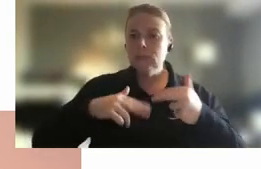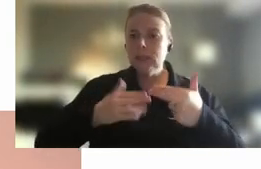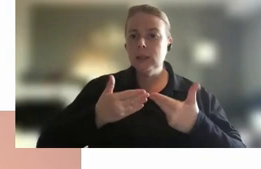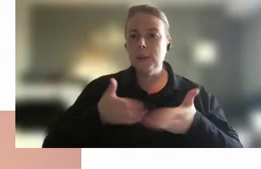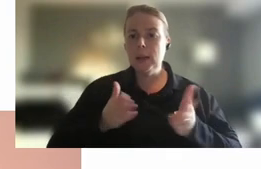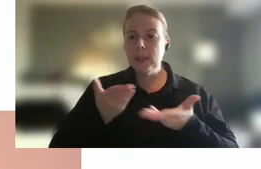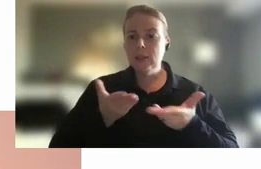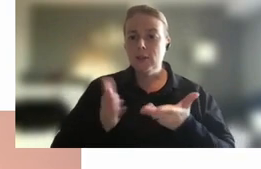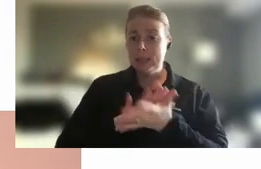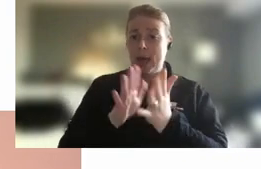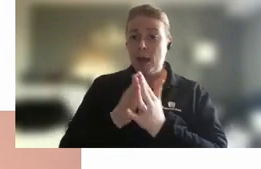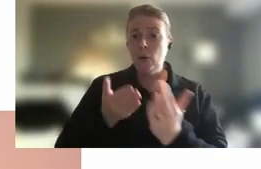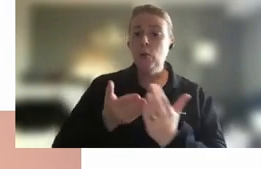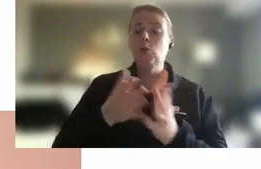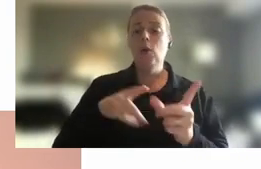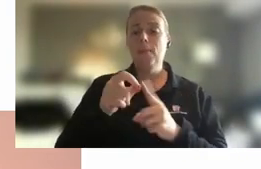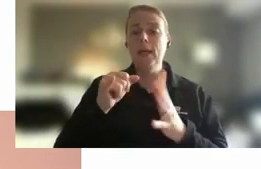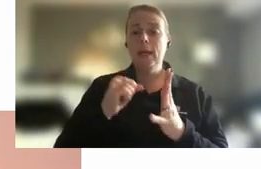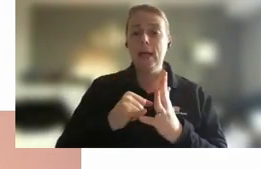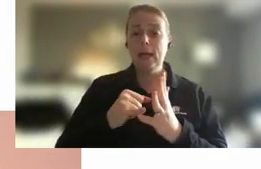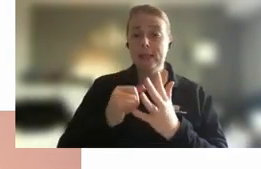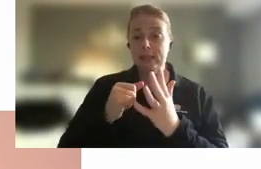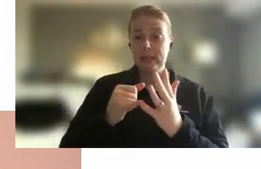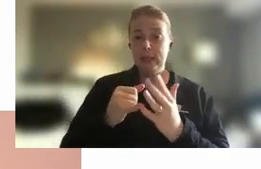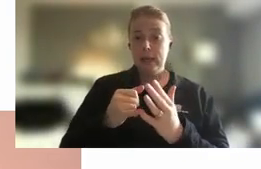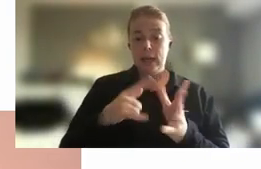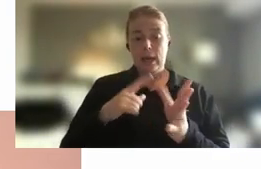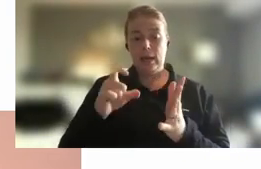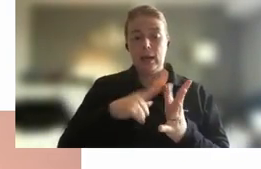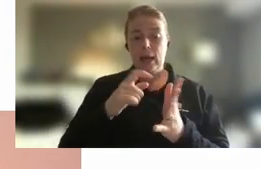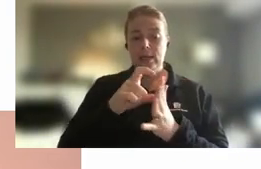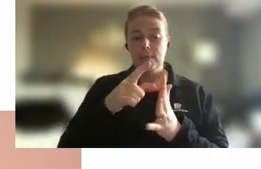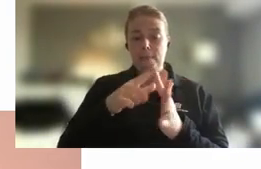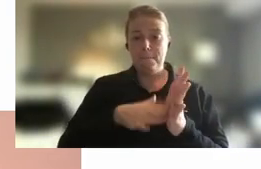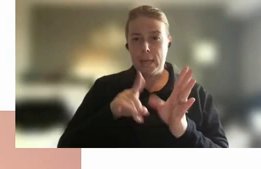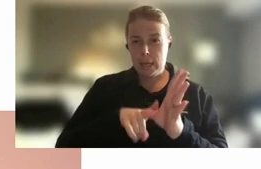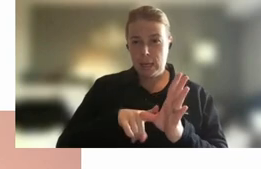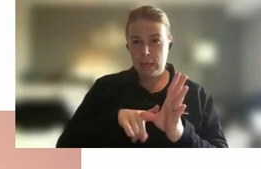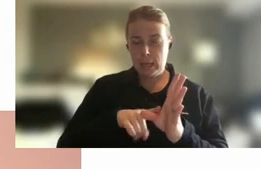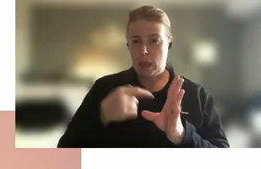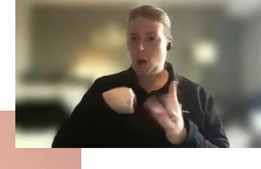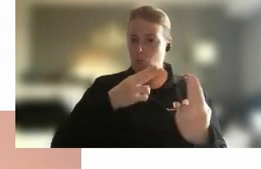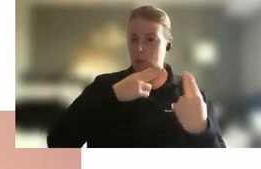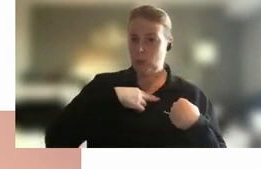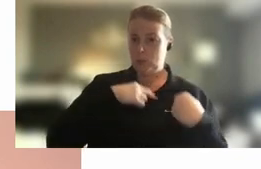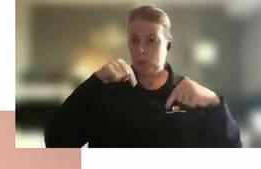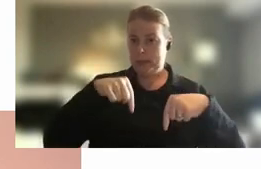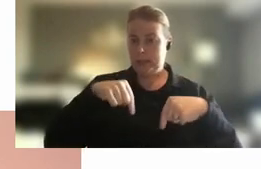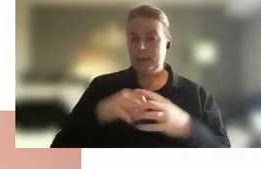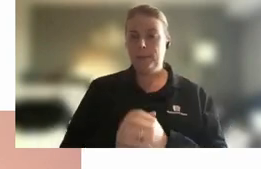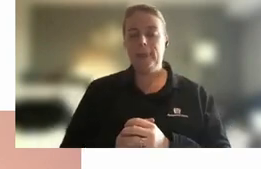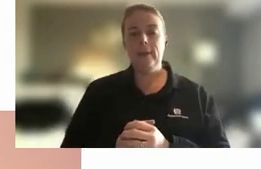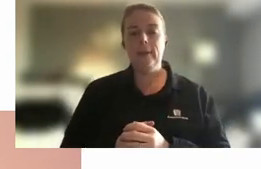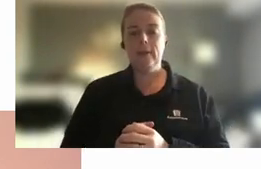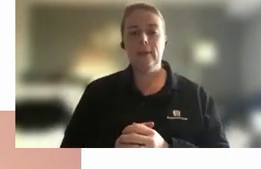academy which is a function that I have responsibility for here in the APSC the academy provides an integrated whole of service